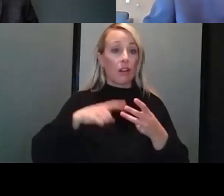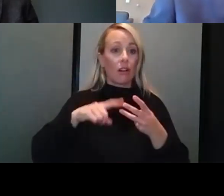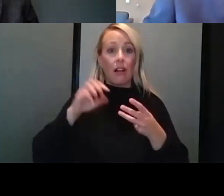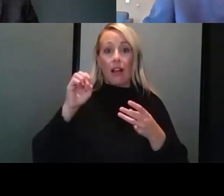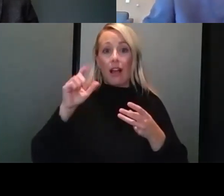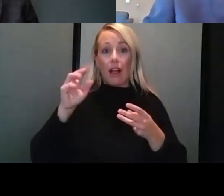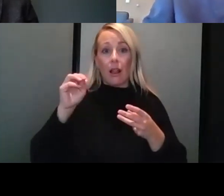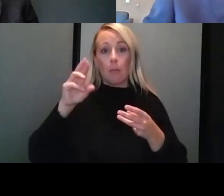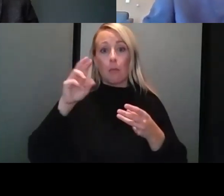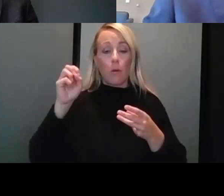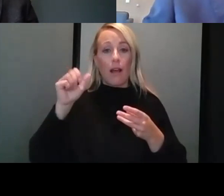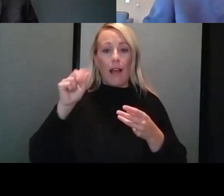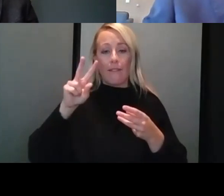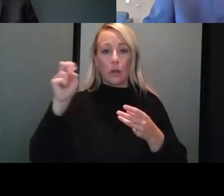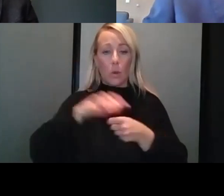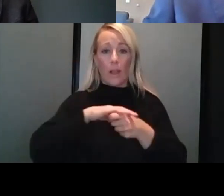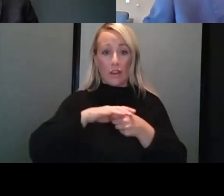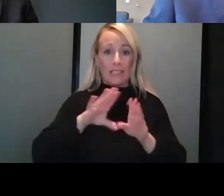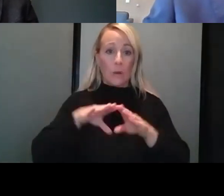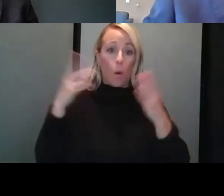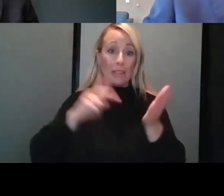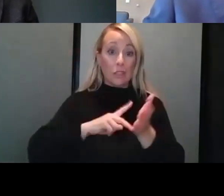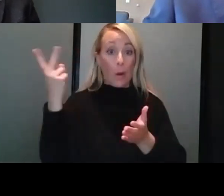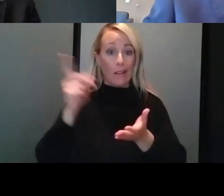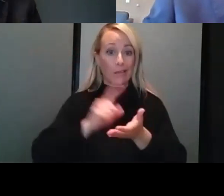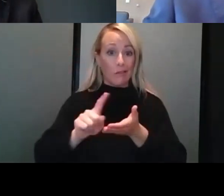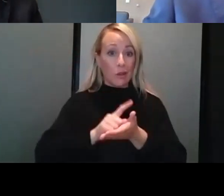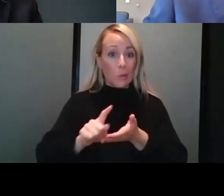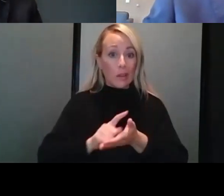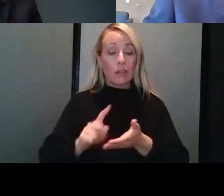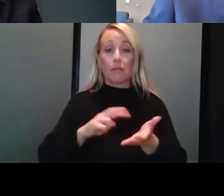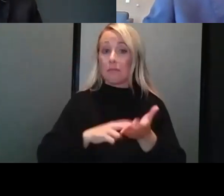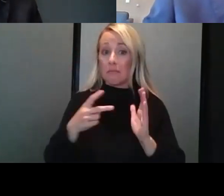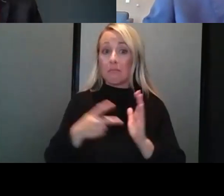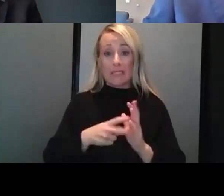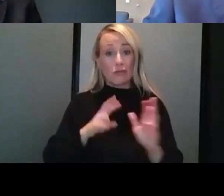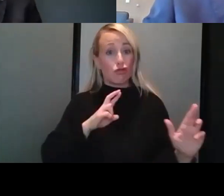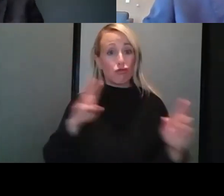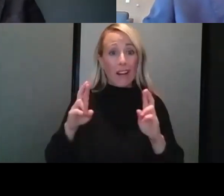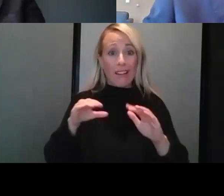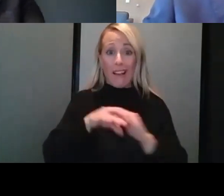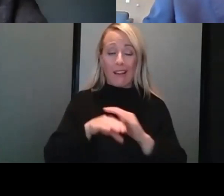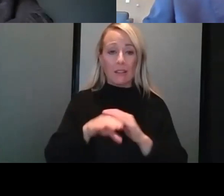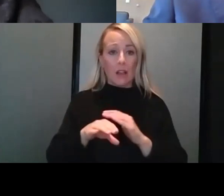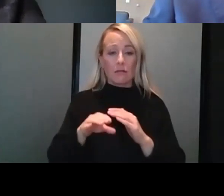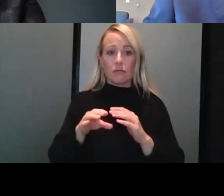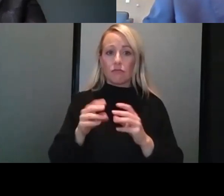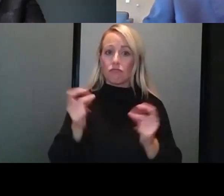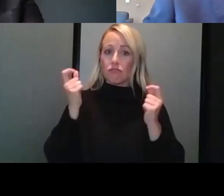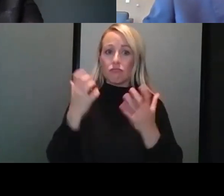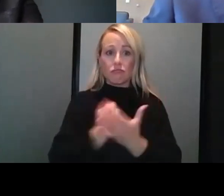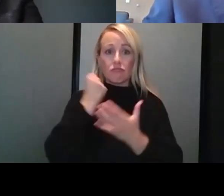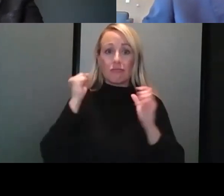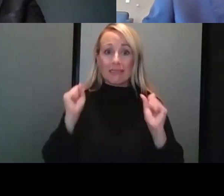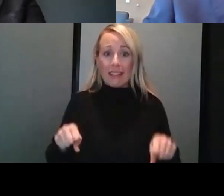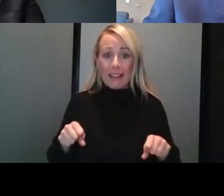location, which is open twice weekly. So there's ready access to the vaccine in our community. I would also